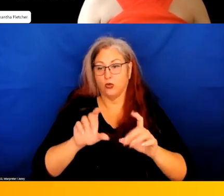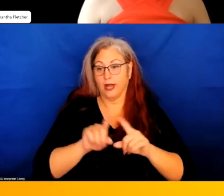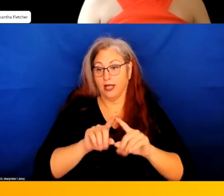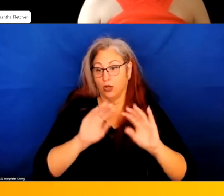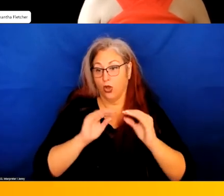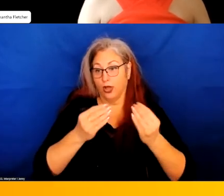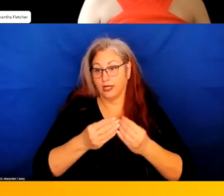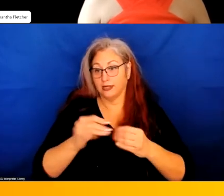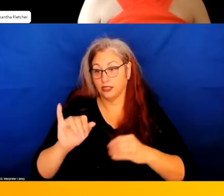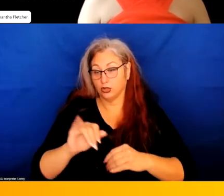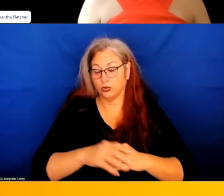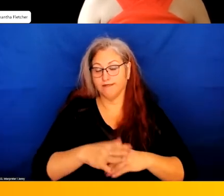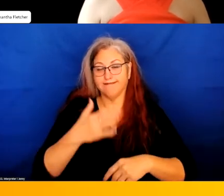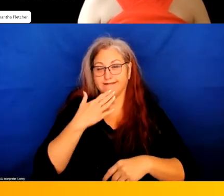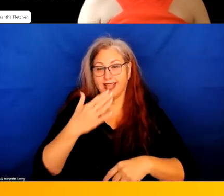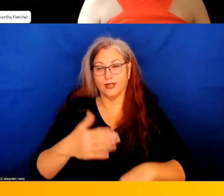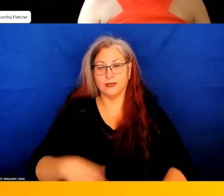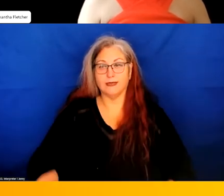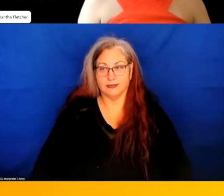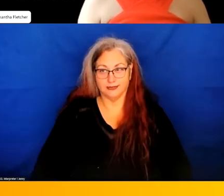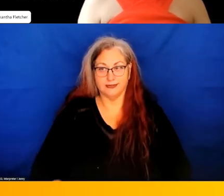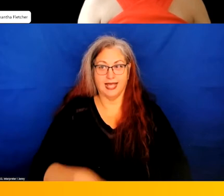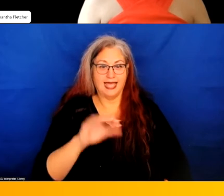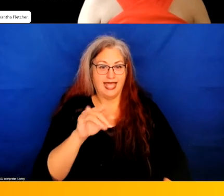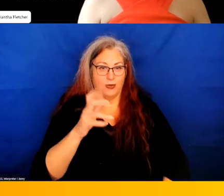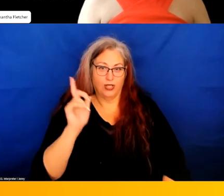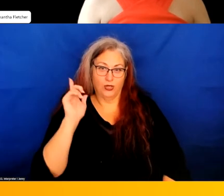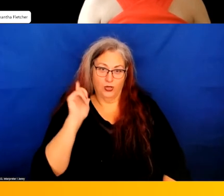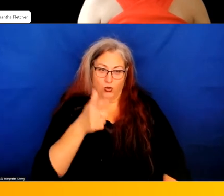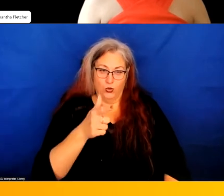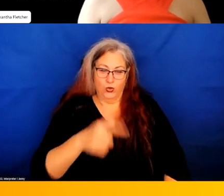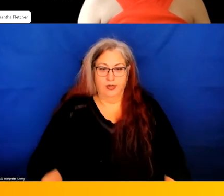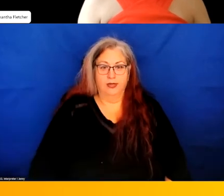as well. Thank you. Candace, I want to turn back to you.